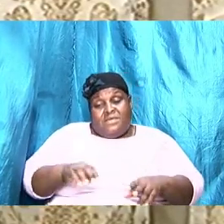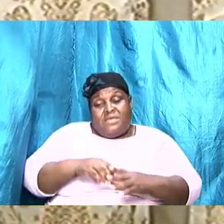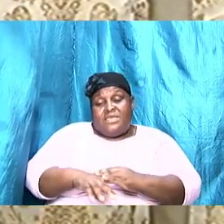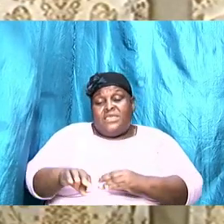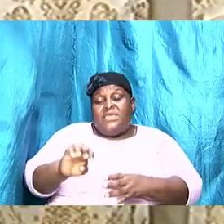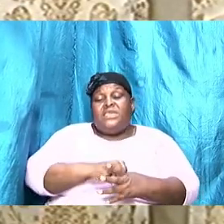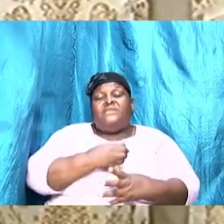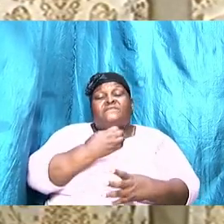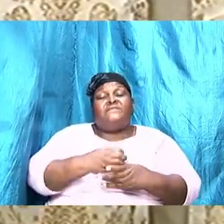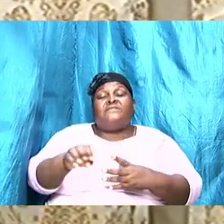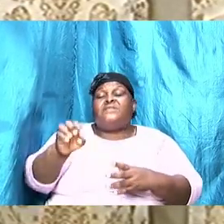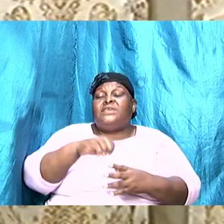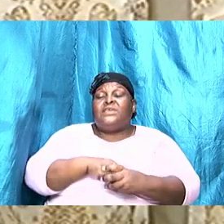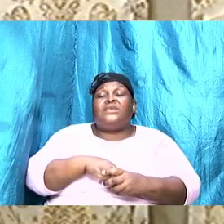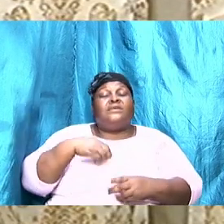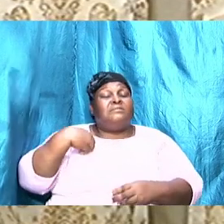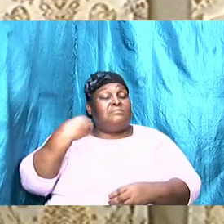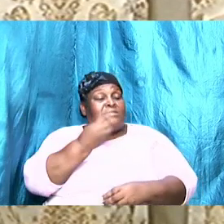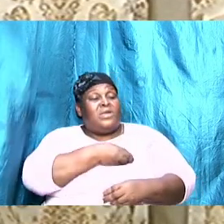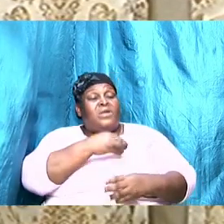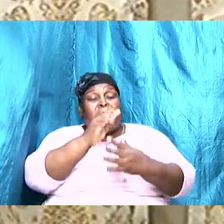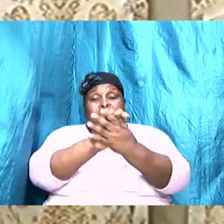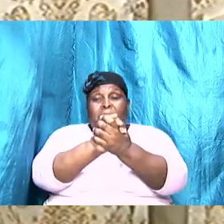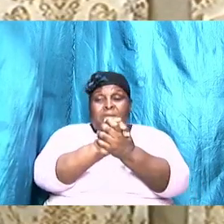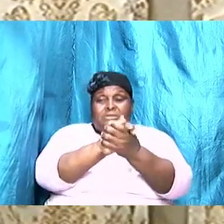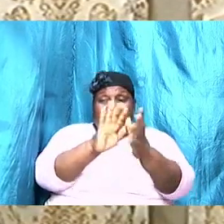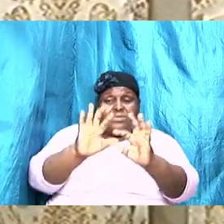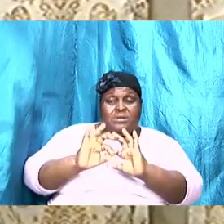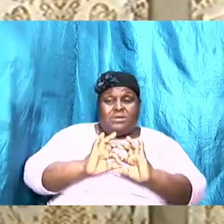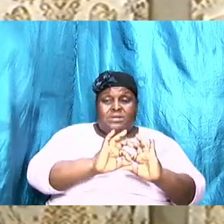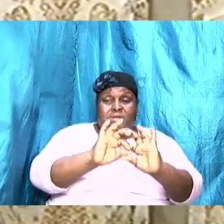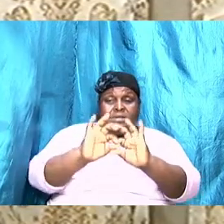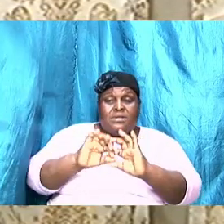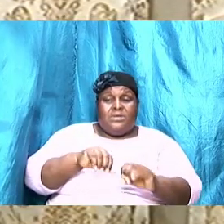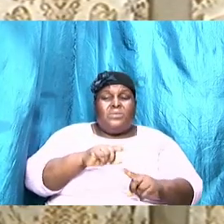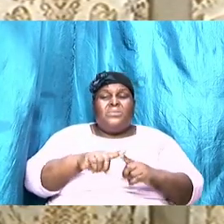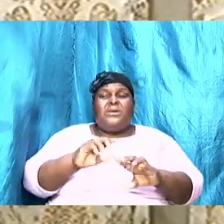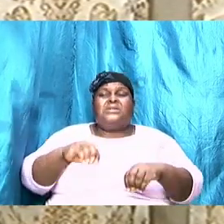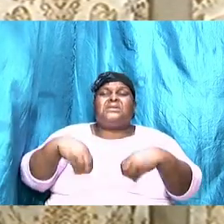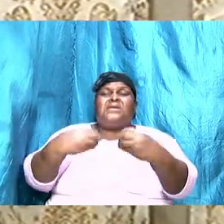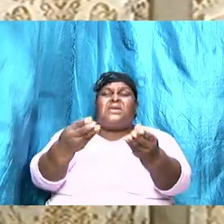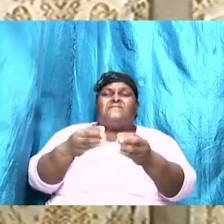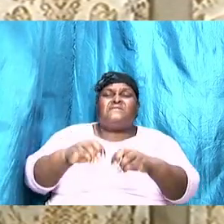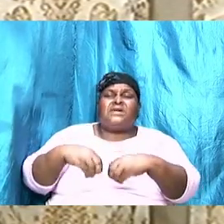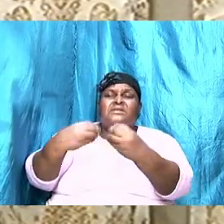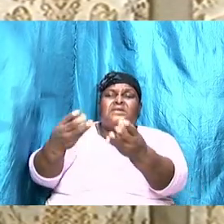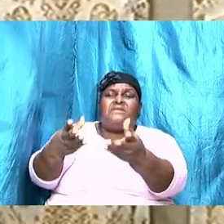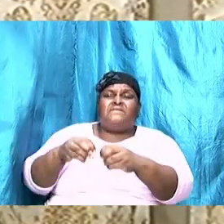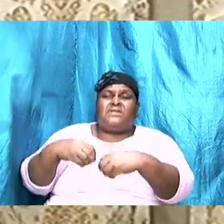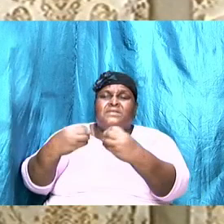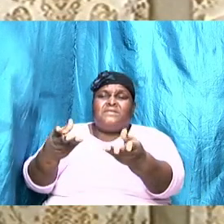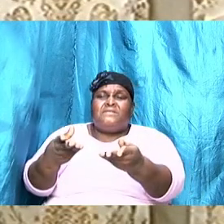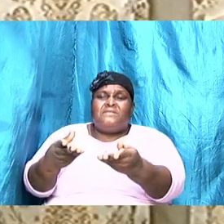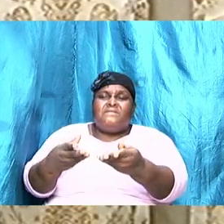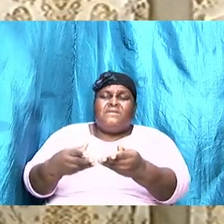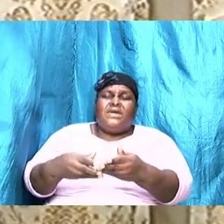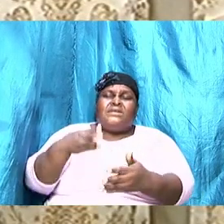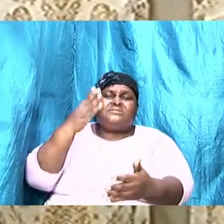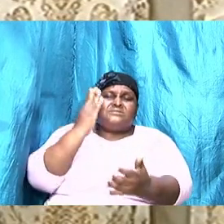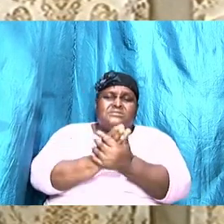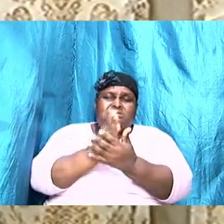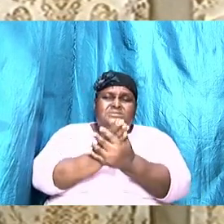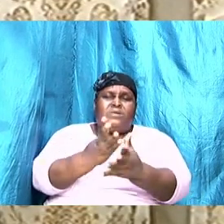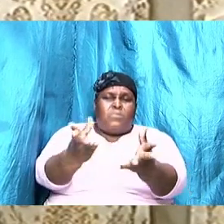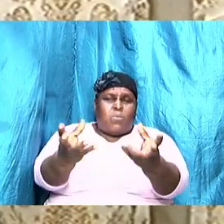marriage relationship. When we give and give and then stop demanding so much and consider